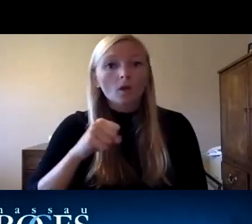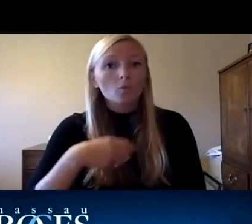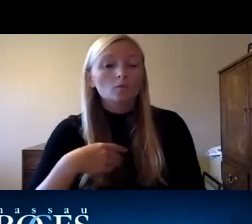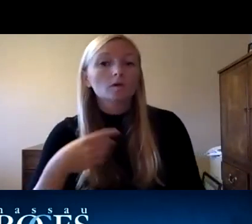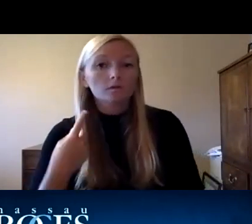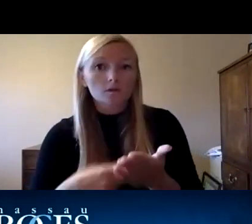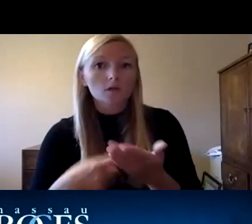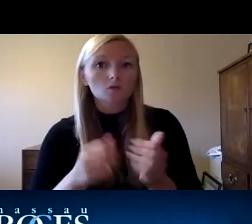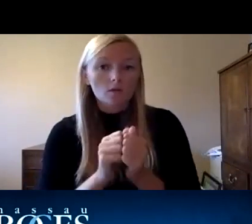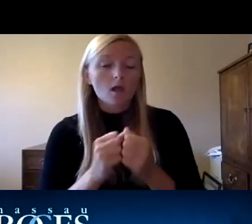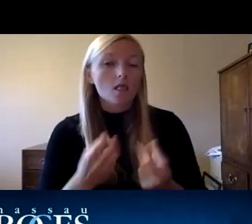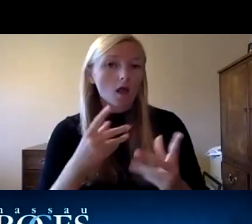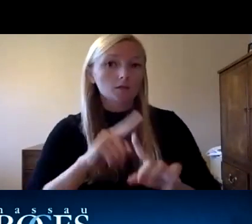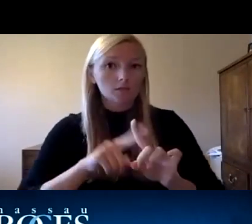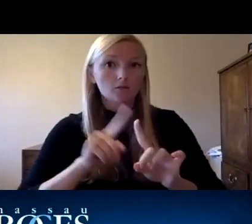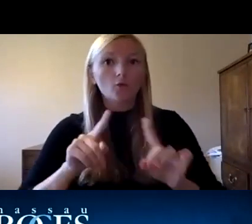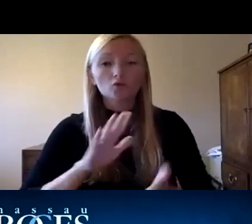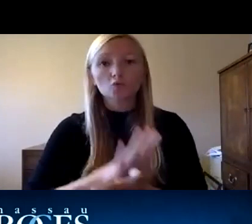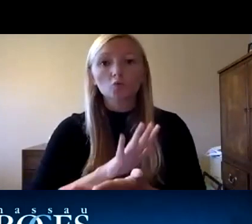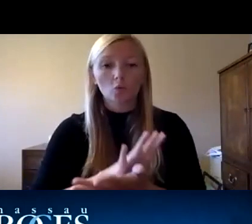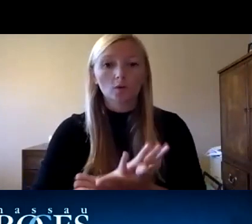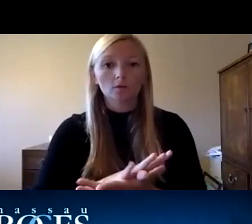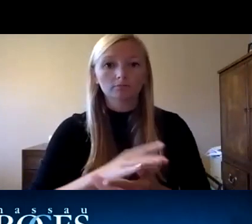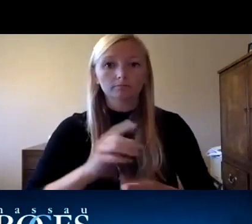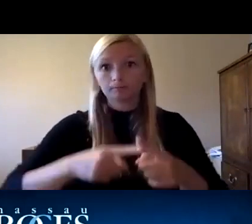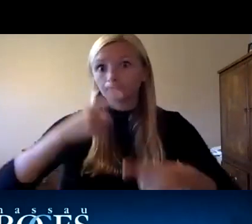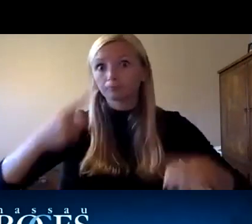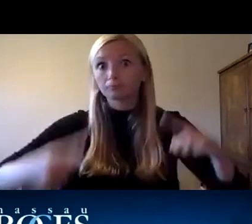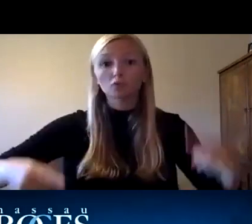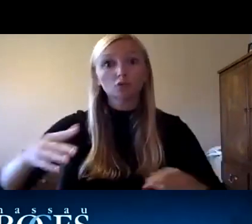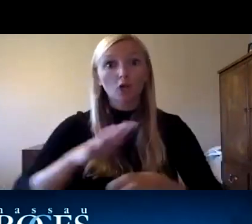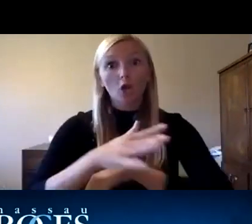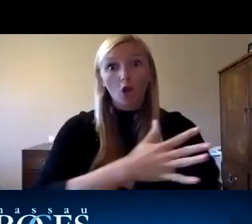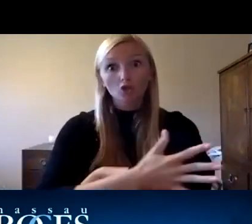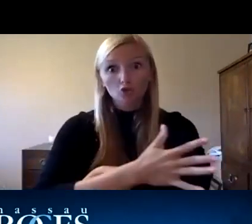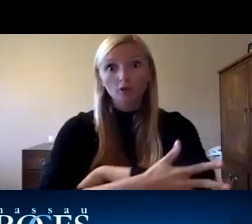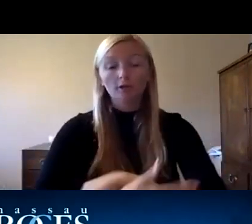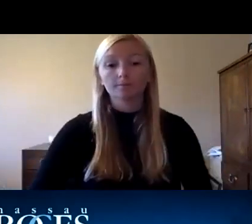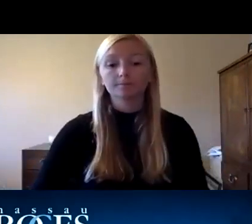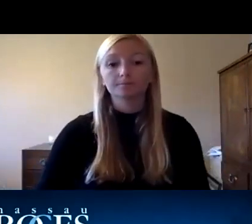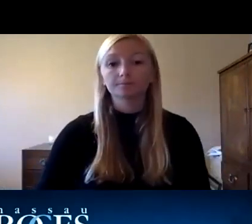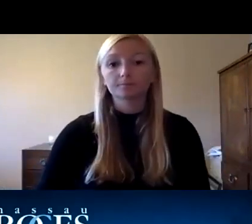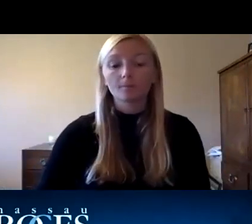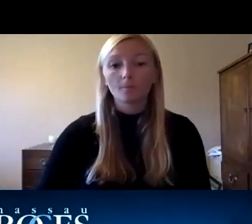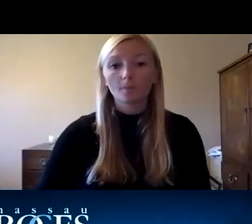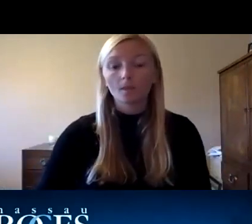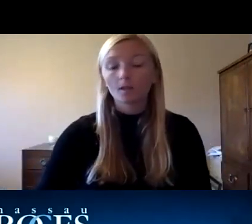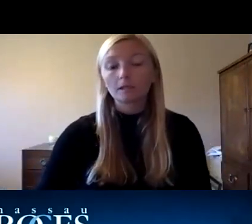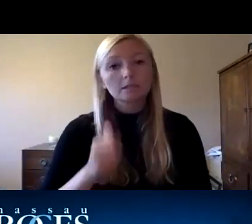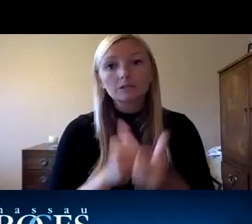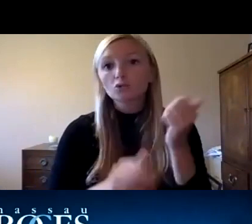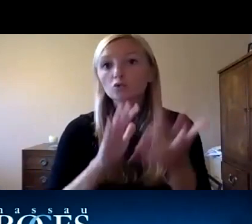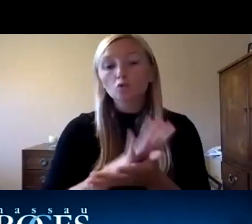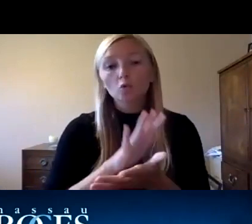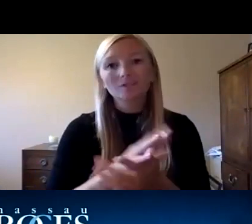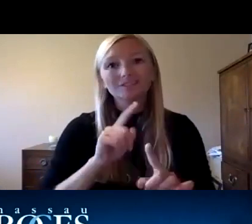lot of different school districts uh you know across across the country uh and every school district's at a different place